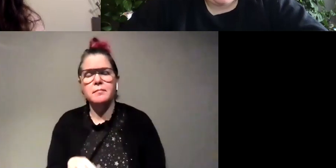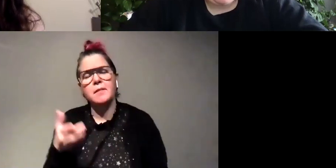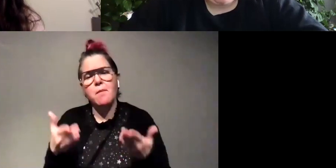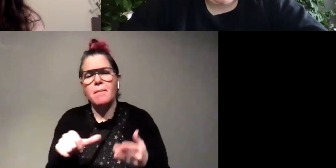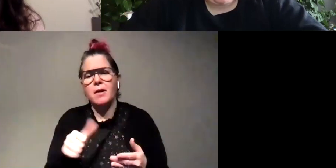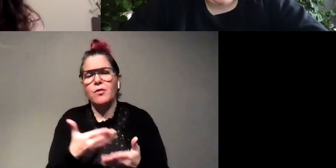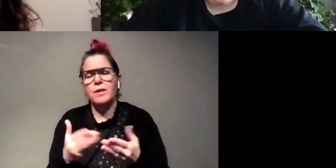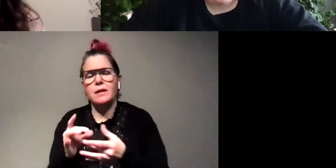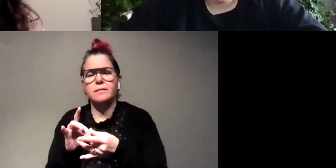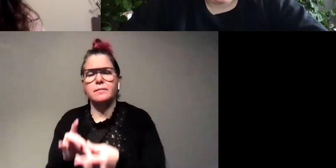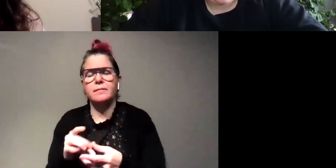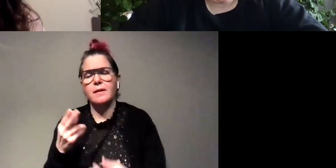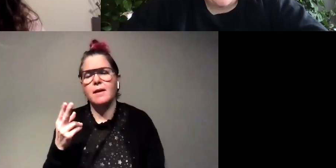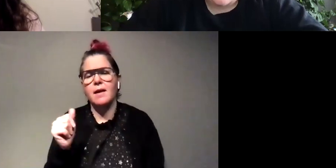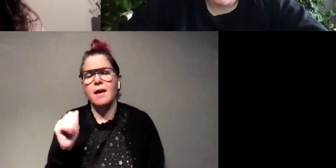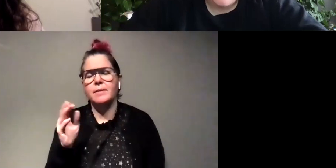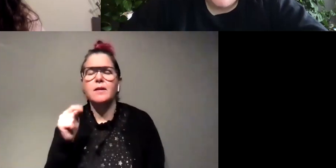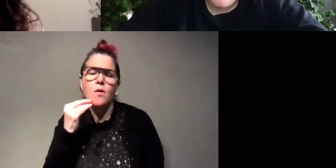things like uh habitat destruction